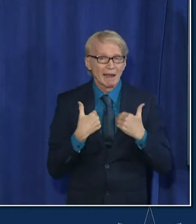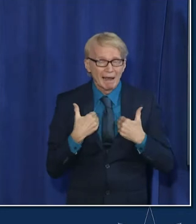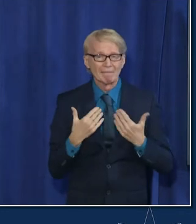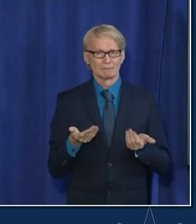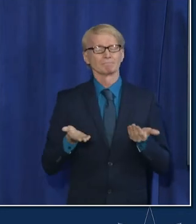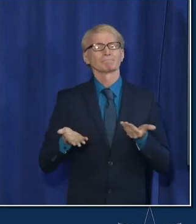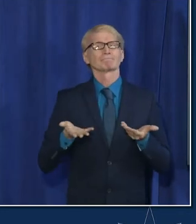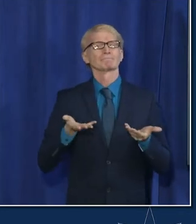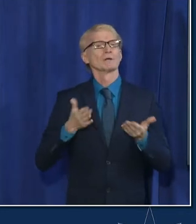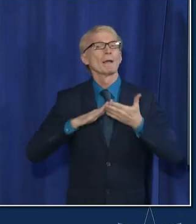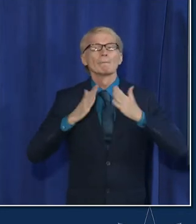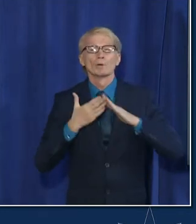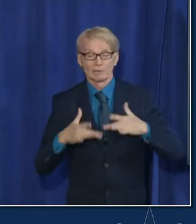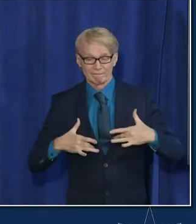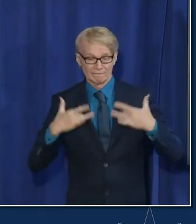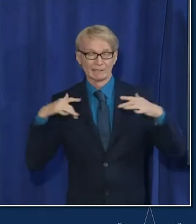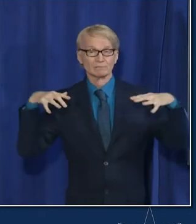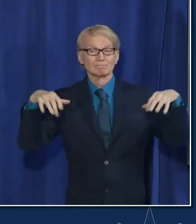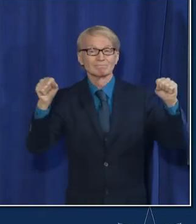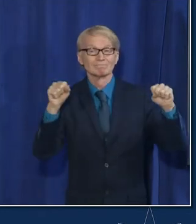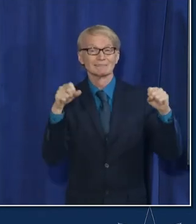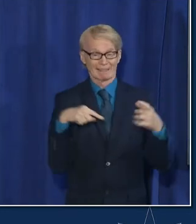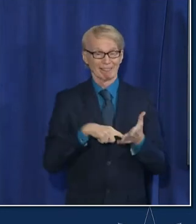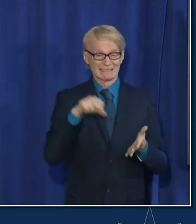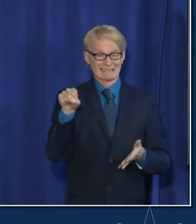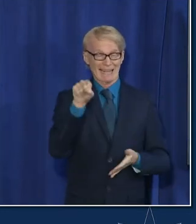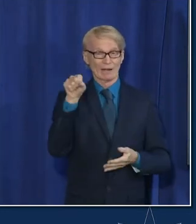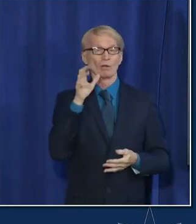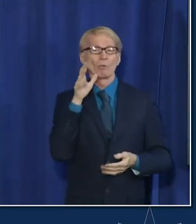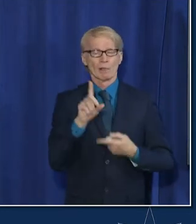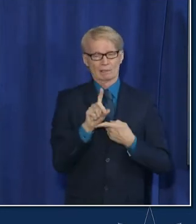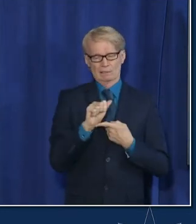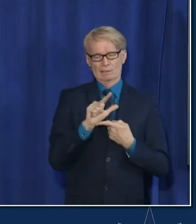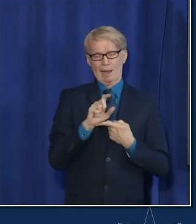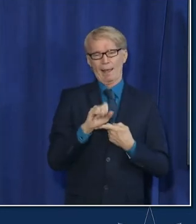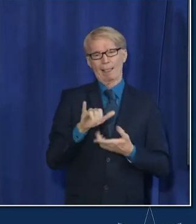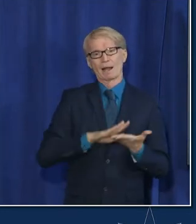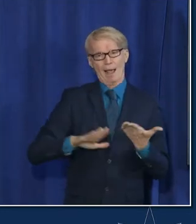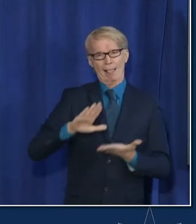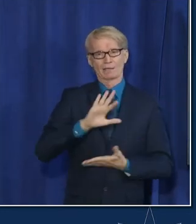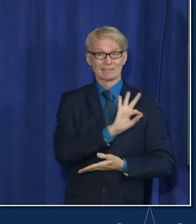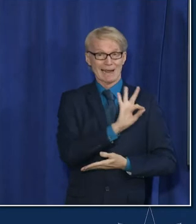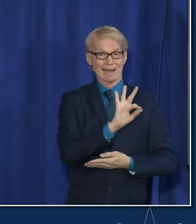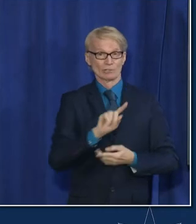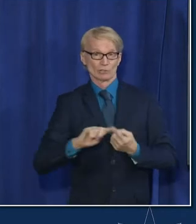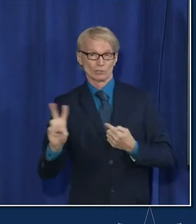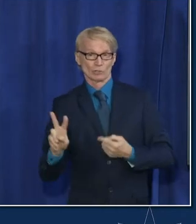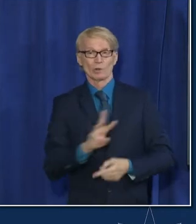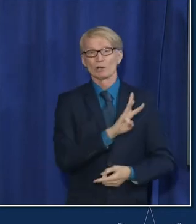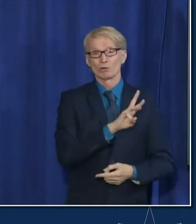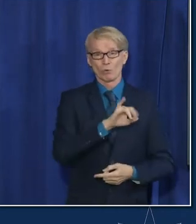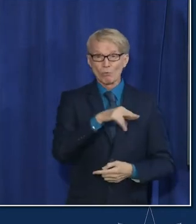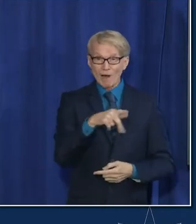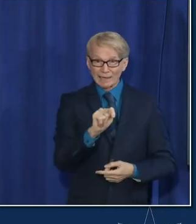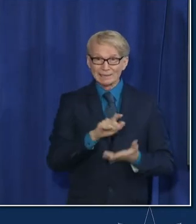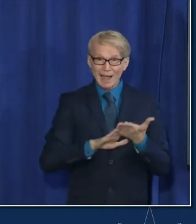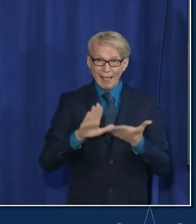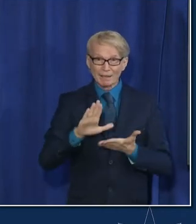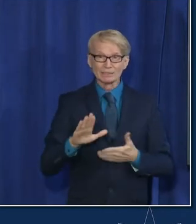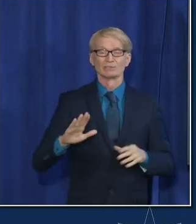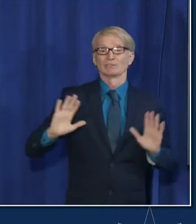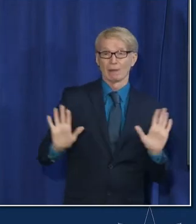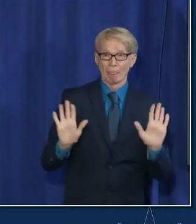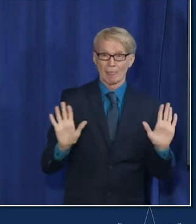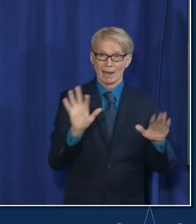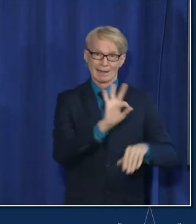community based events this Saturday we're at Daly College from nine to two and Wilbur Wright College on Sunday from